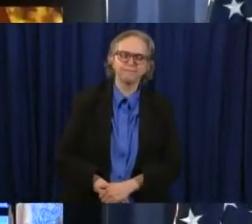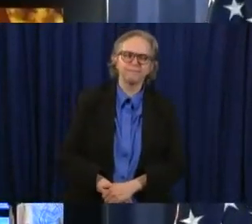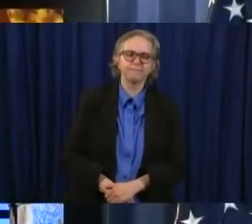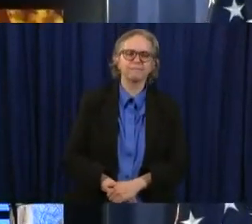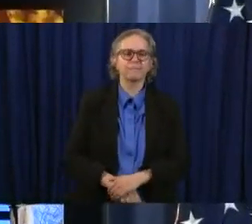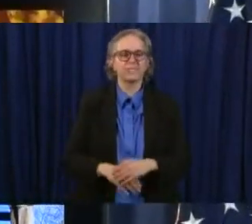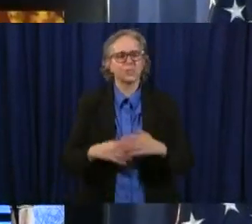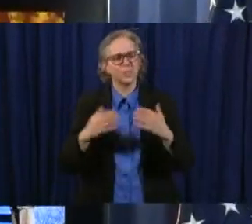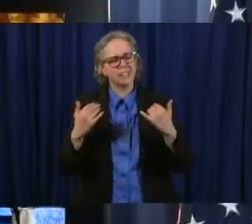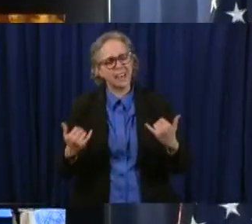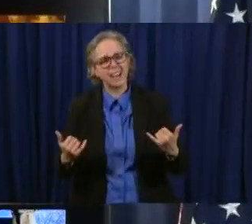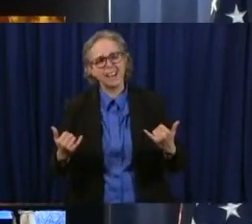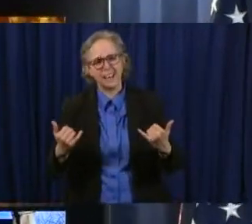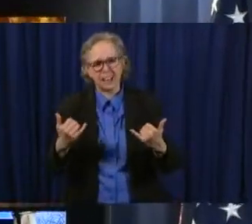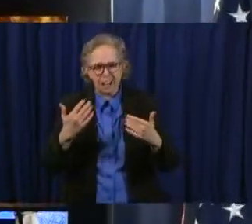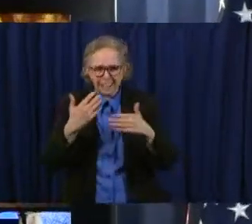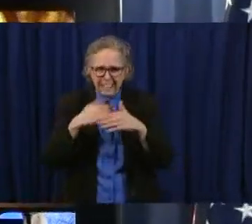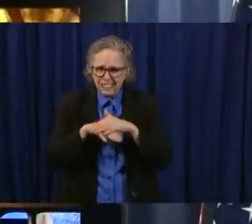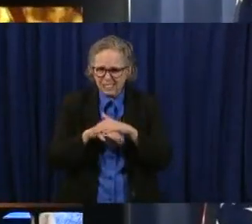our entrance is closed